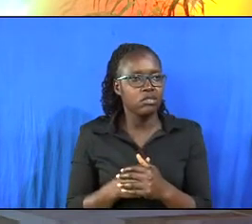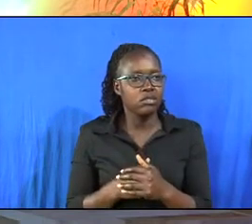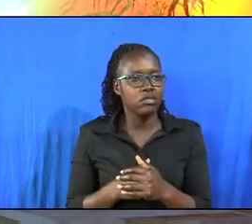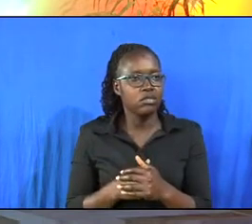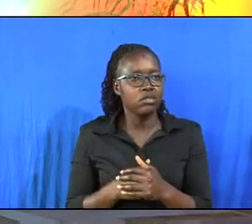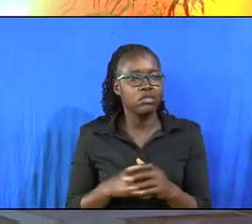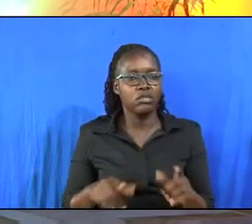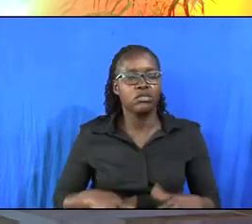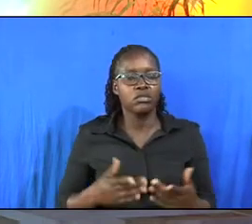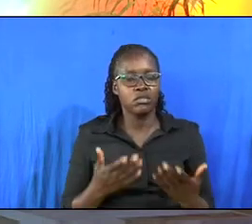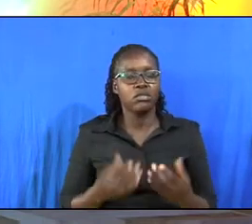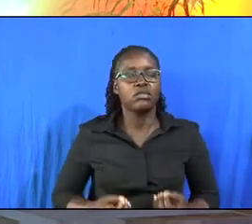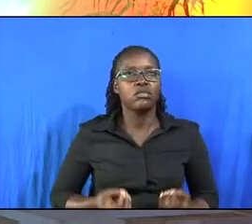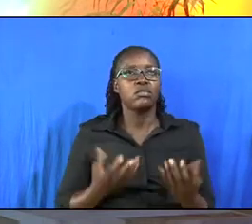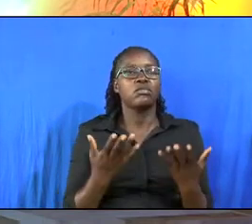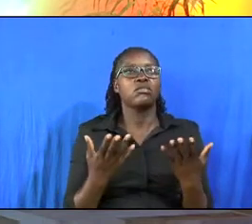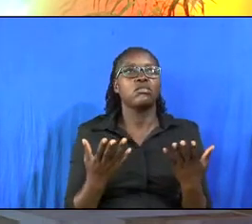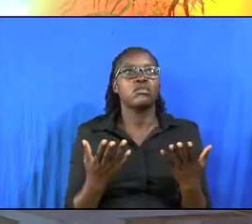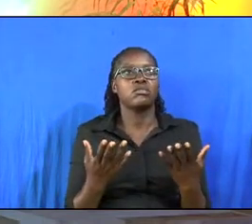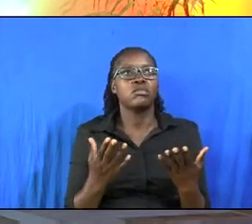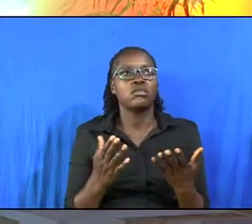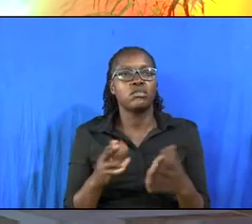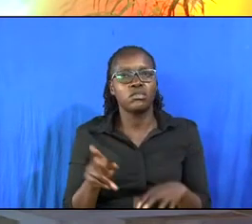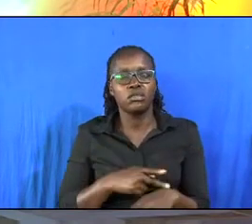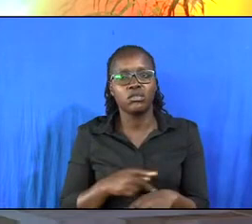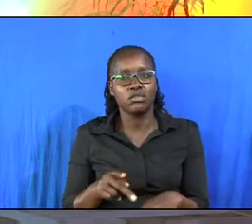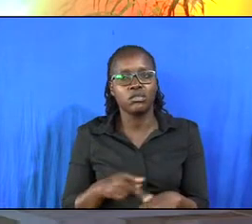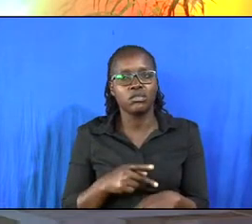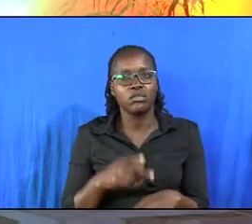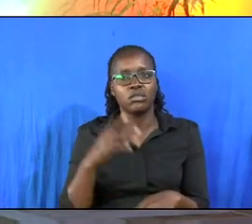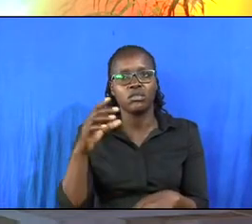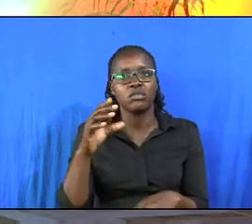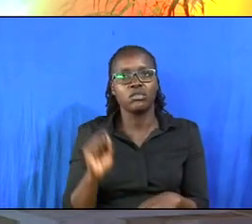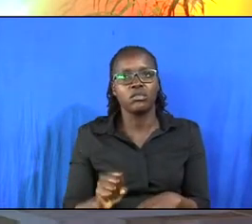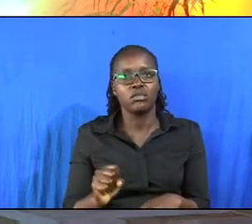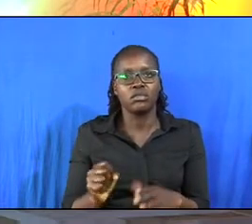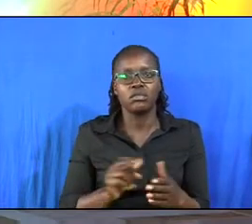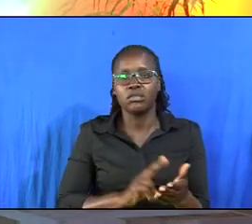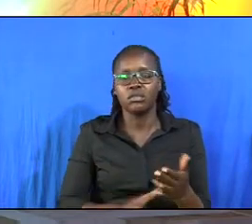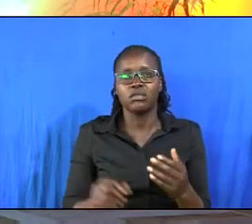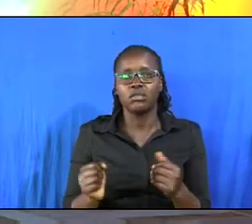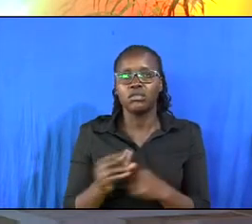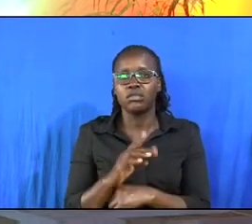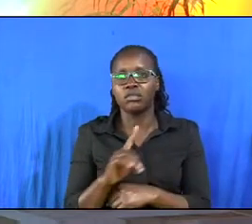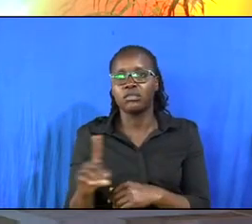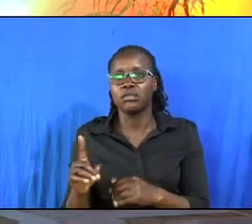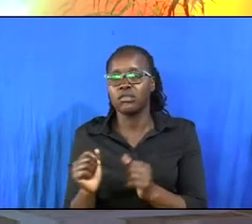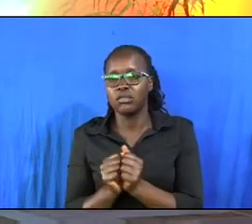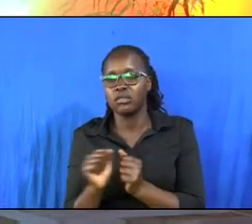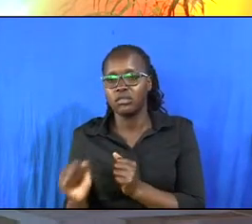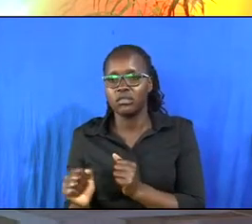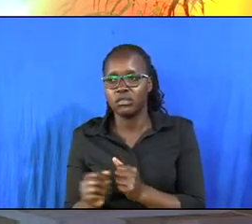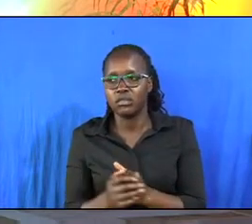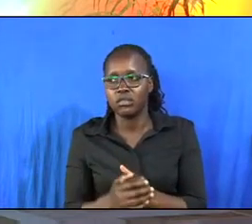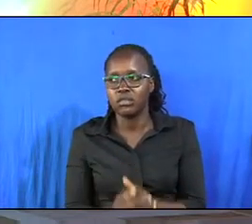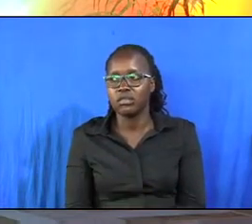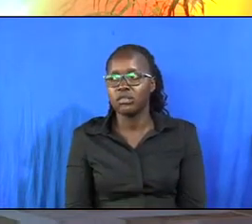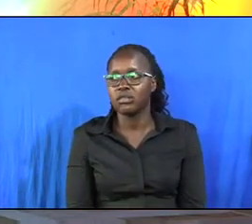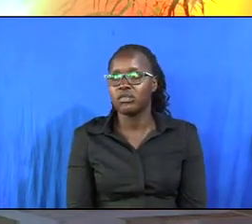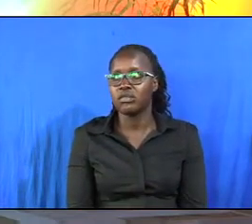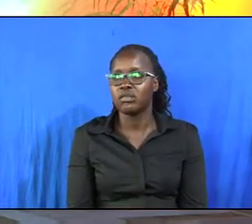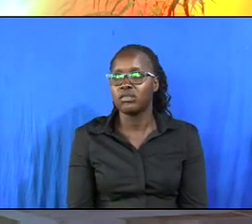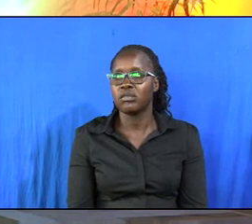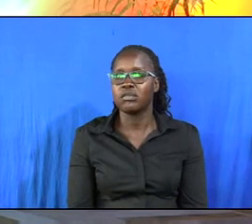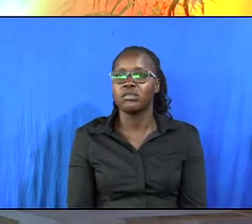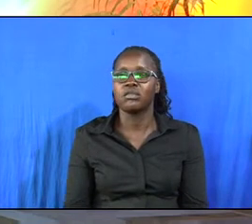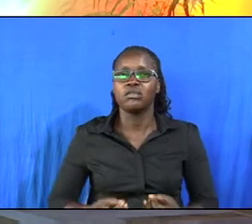into this life of sacrifice. Psalm chapter 50 verse 14 and 15. Psalm chapter 50 verse 14 and